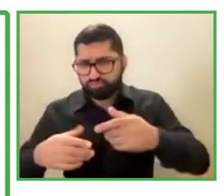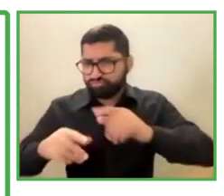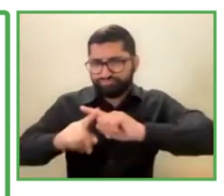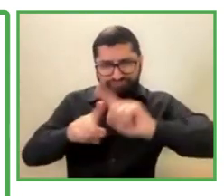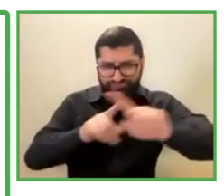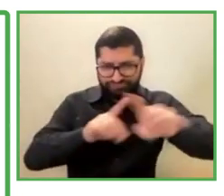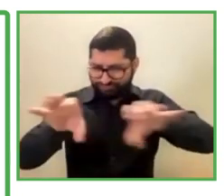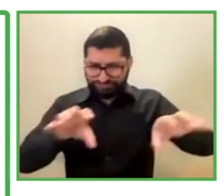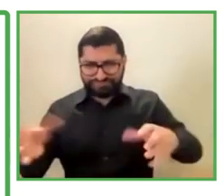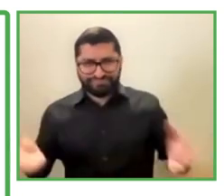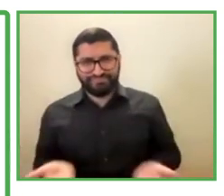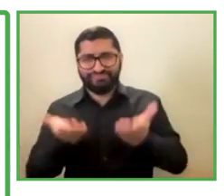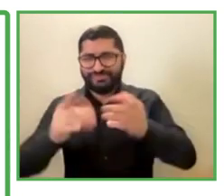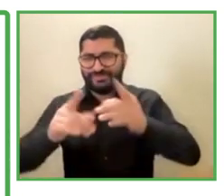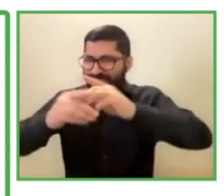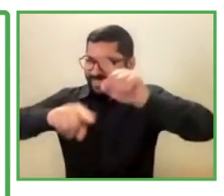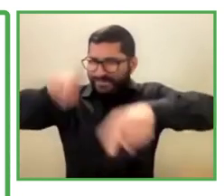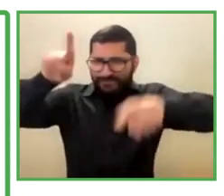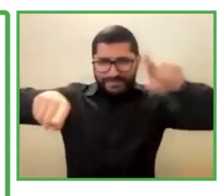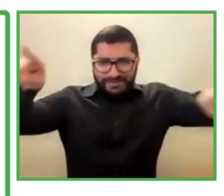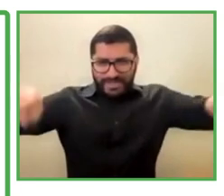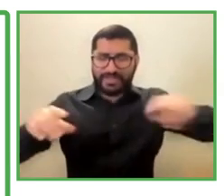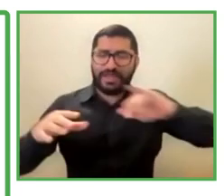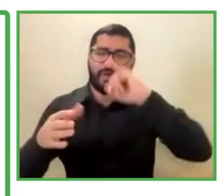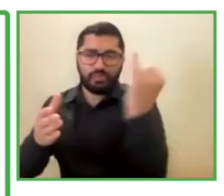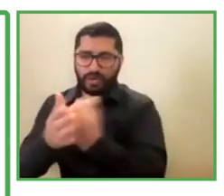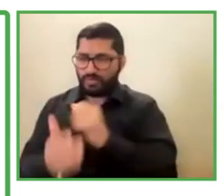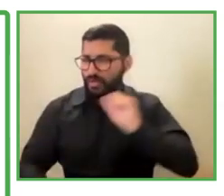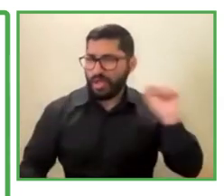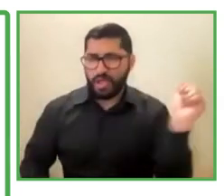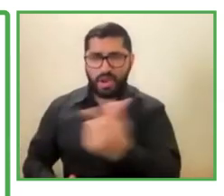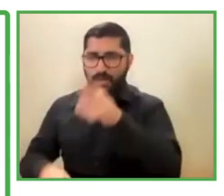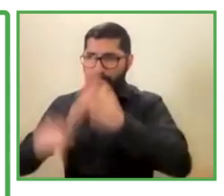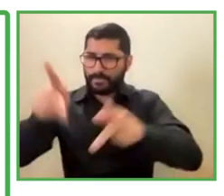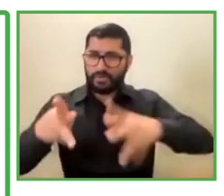everything that's related to inclusion and diversity in our company.